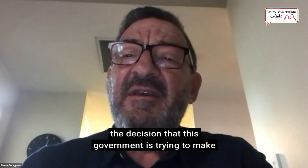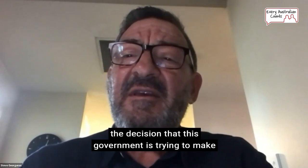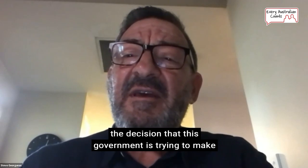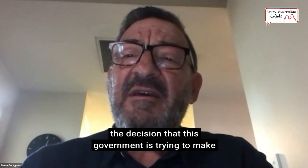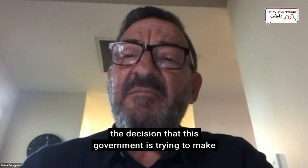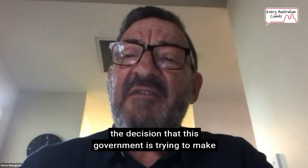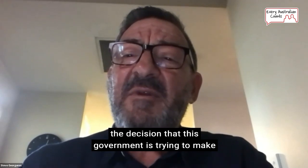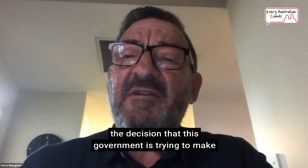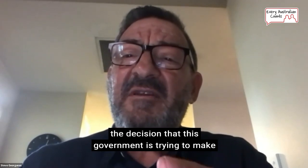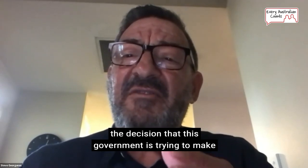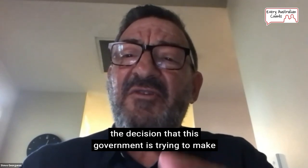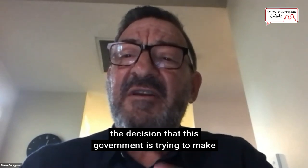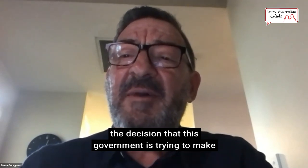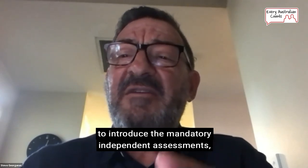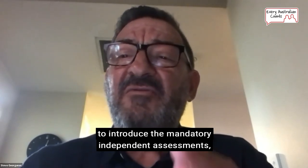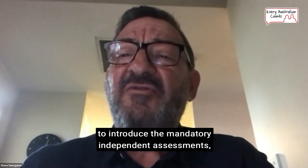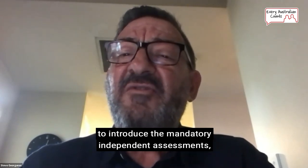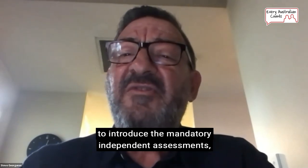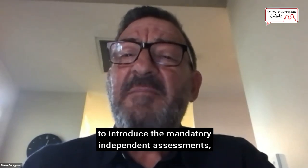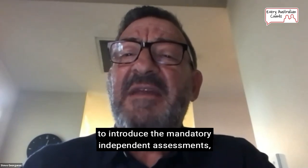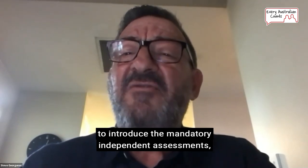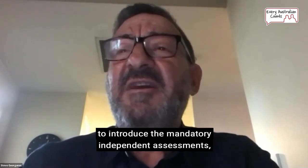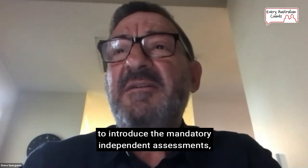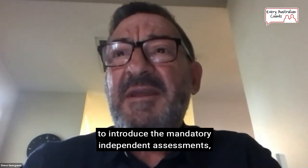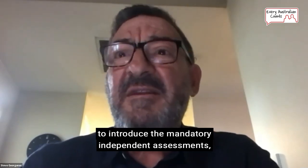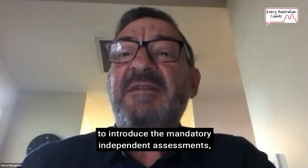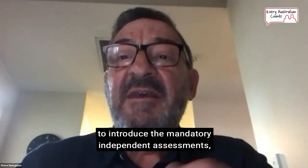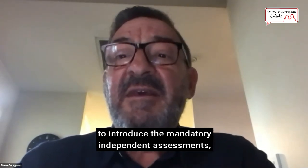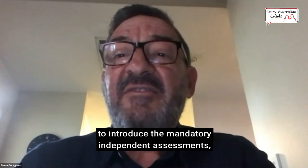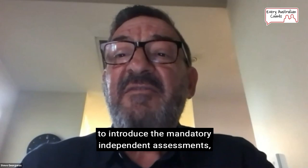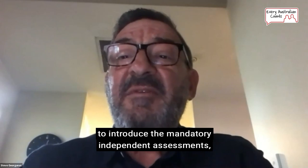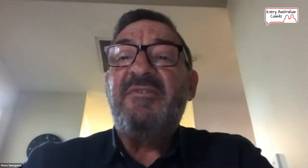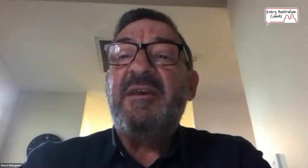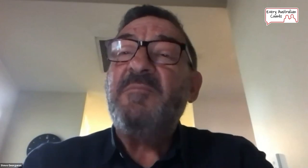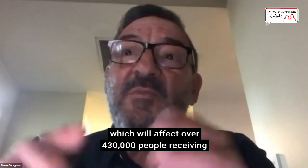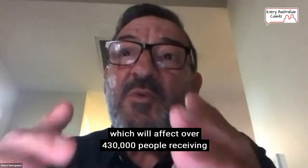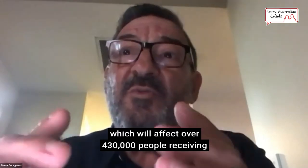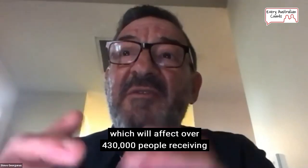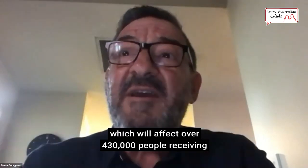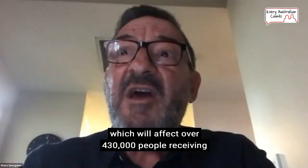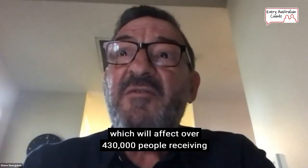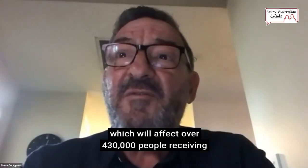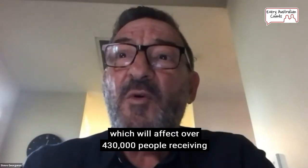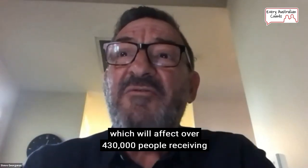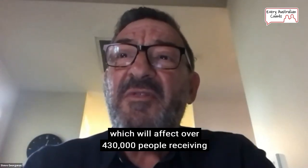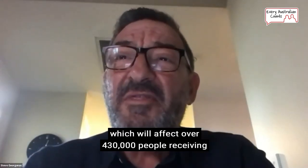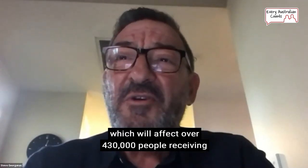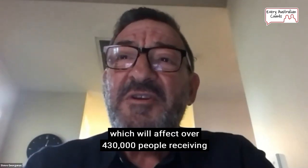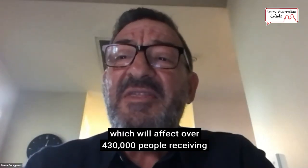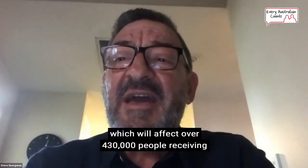government is trying to make to introduce the mandatory independent assessments, which will affect over